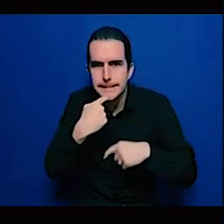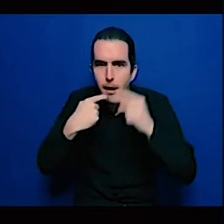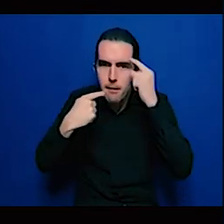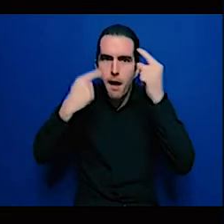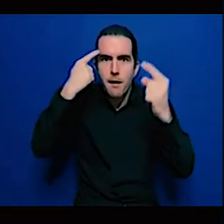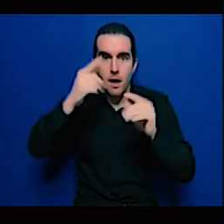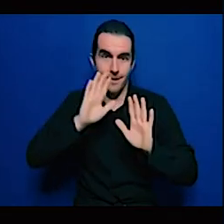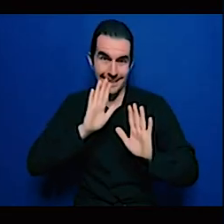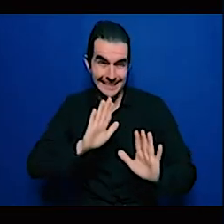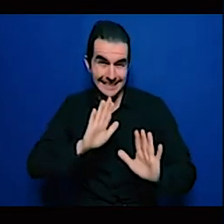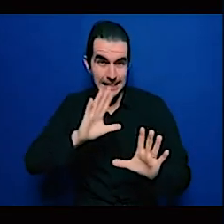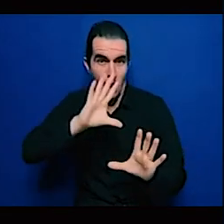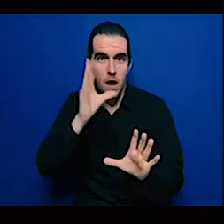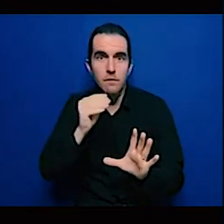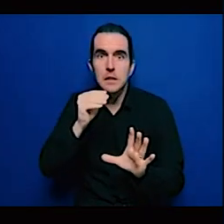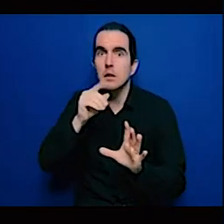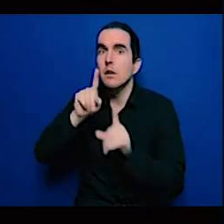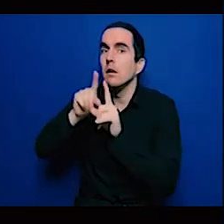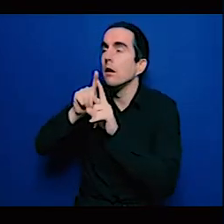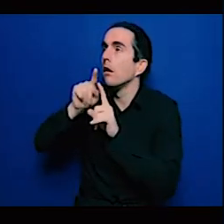in green hydrogen